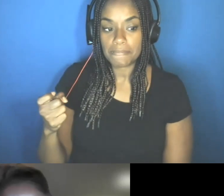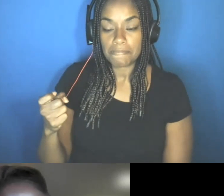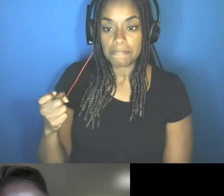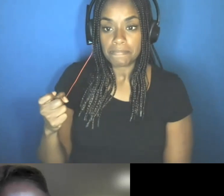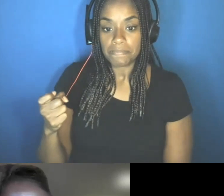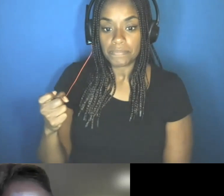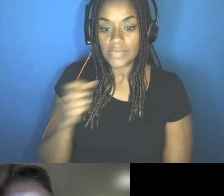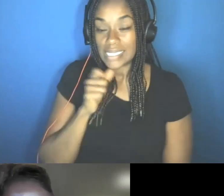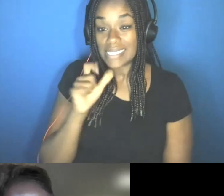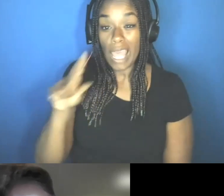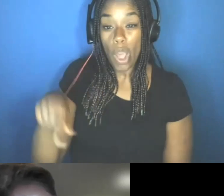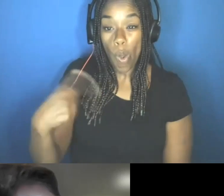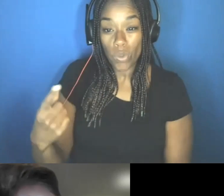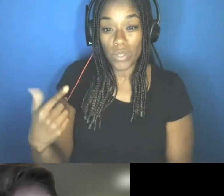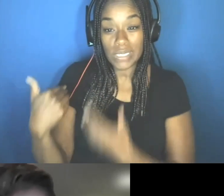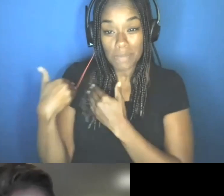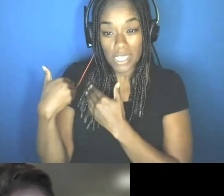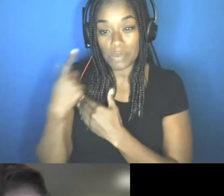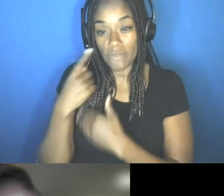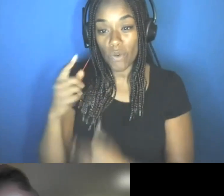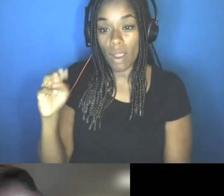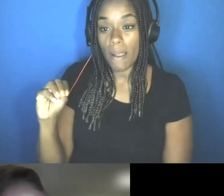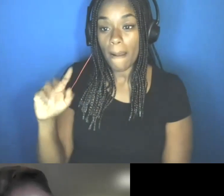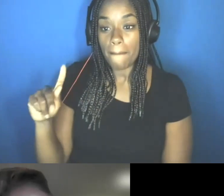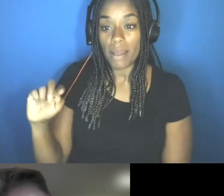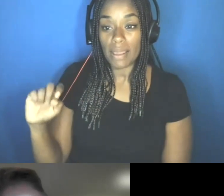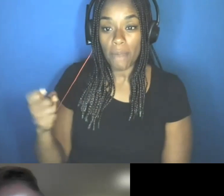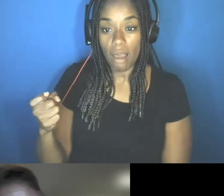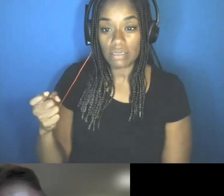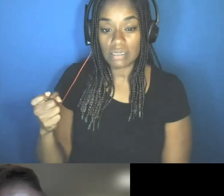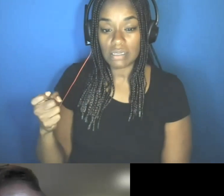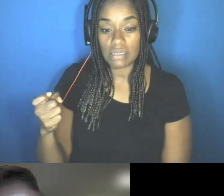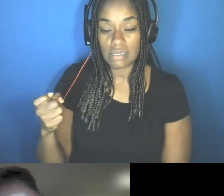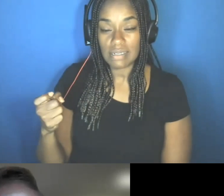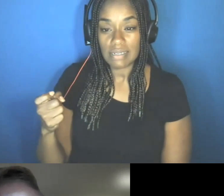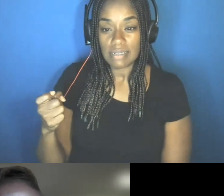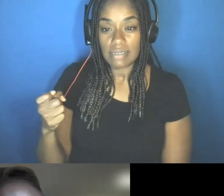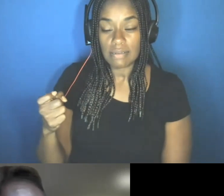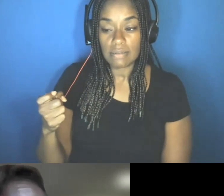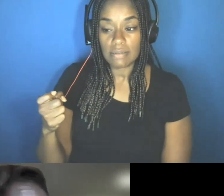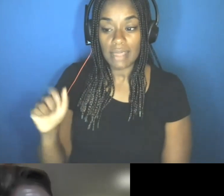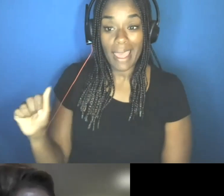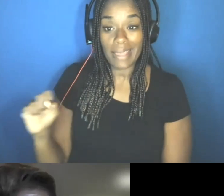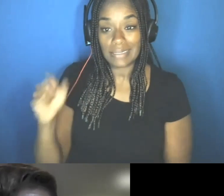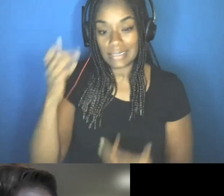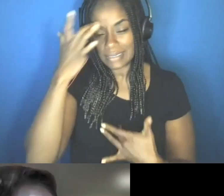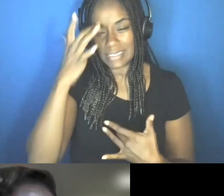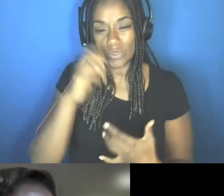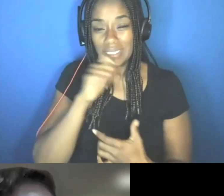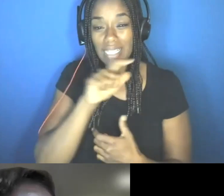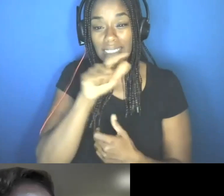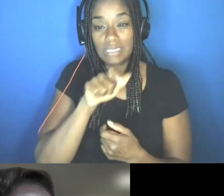responsible for monkeypox as, as, um, a disease. So it is not specific.